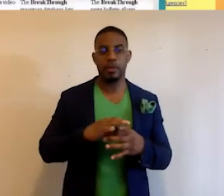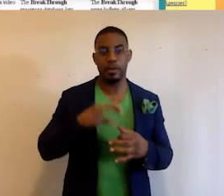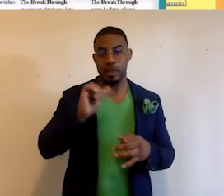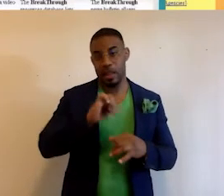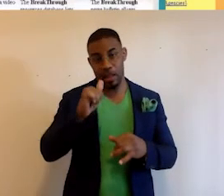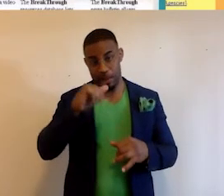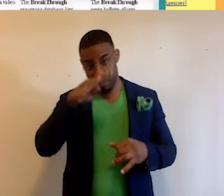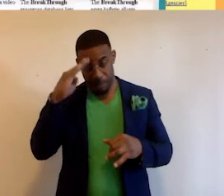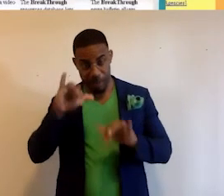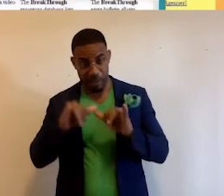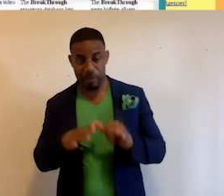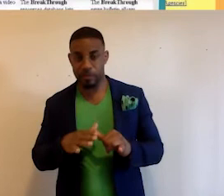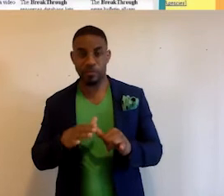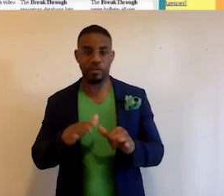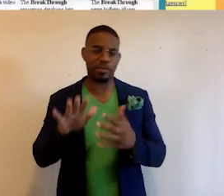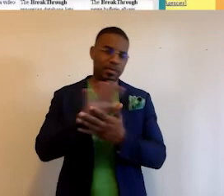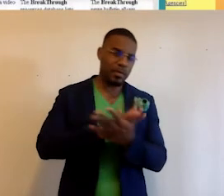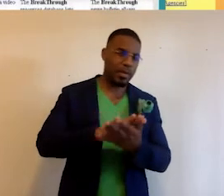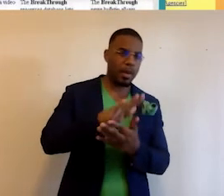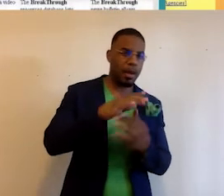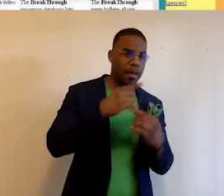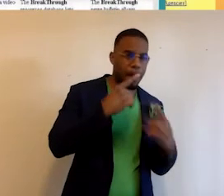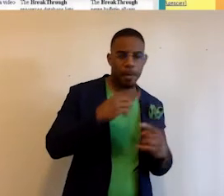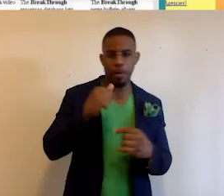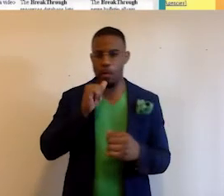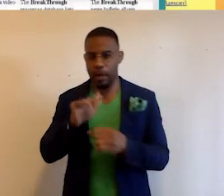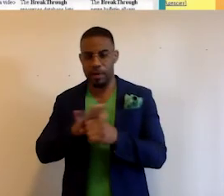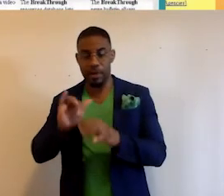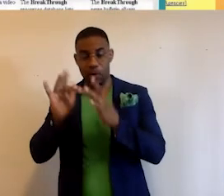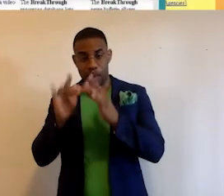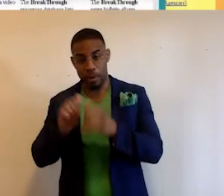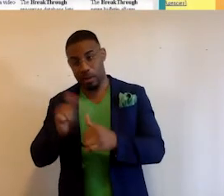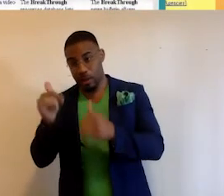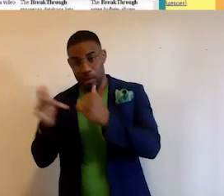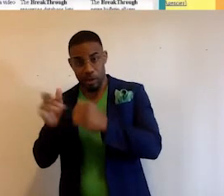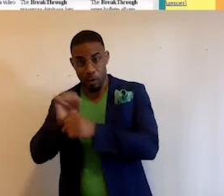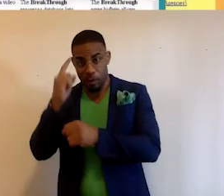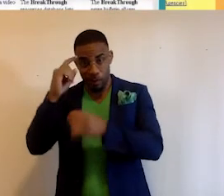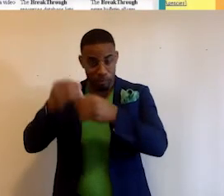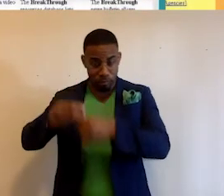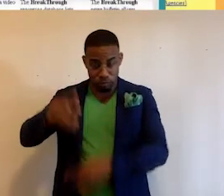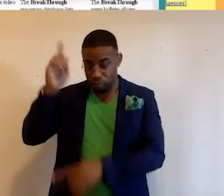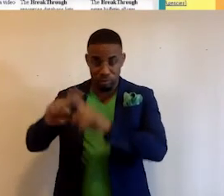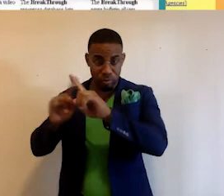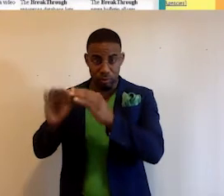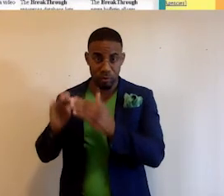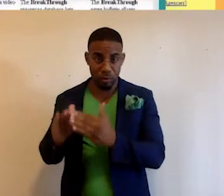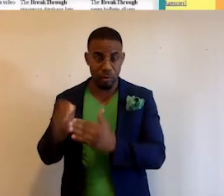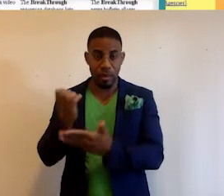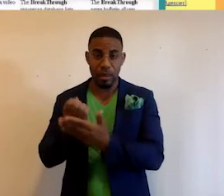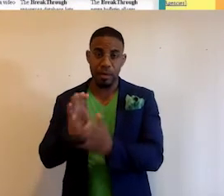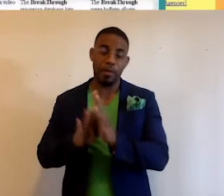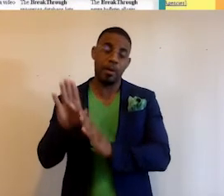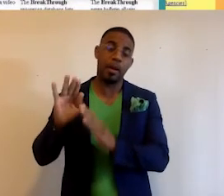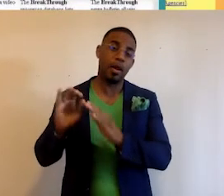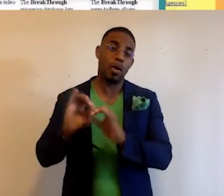Engineers. In the quasi-public and private sector, I did websites and other tech work for a bunch of community economic development